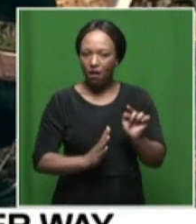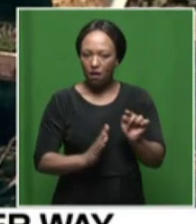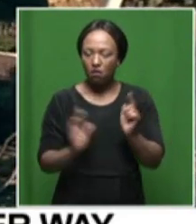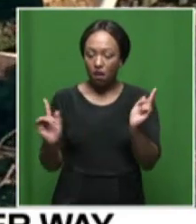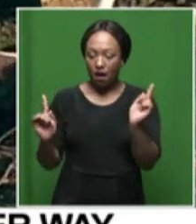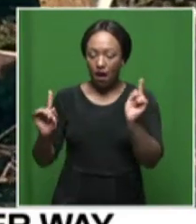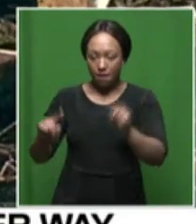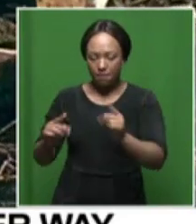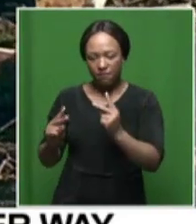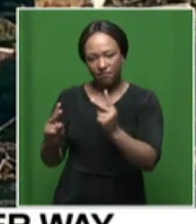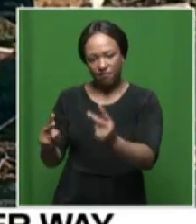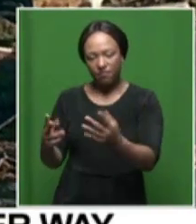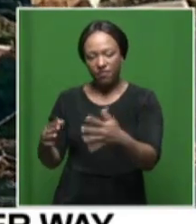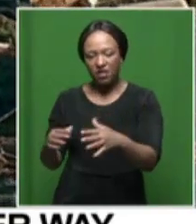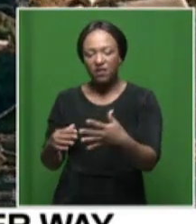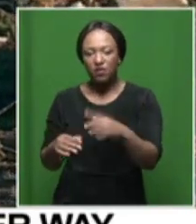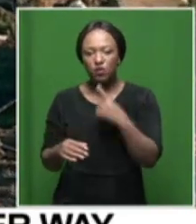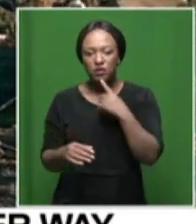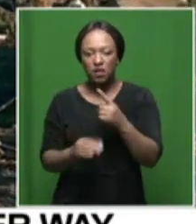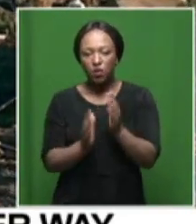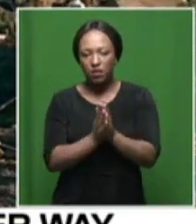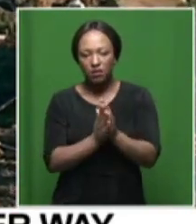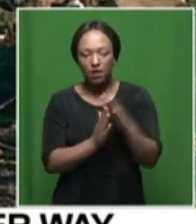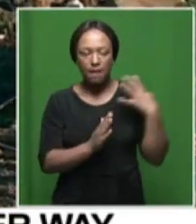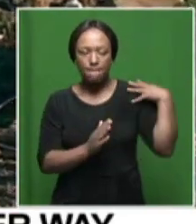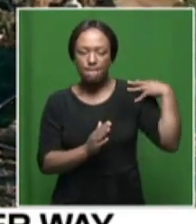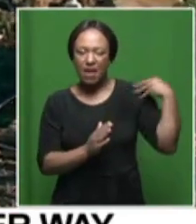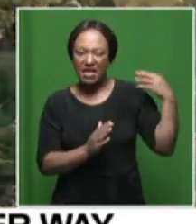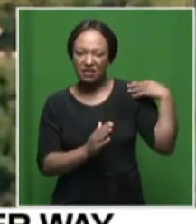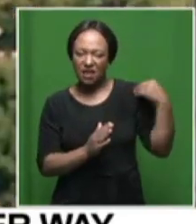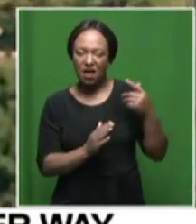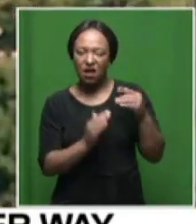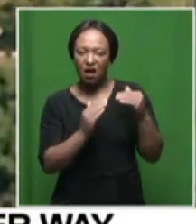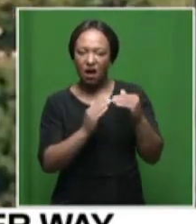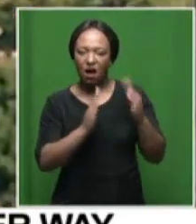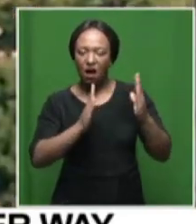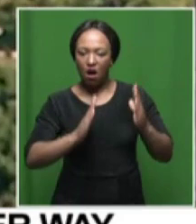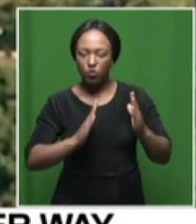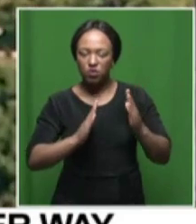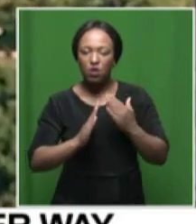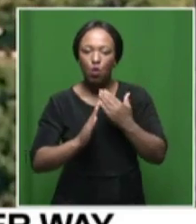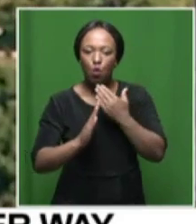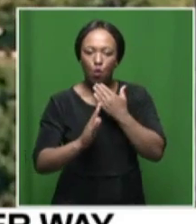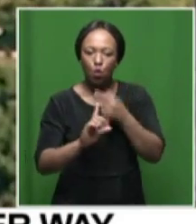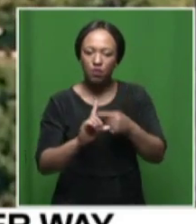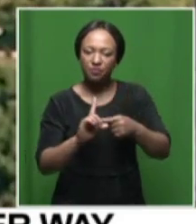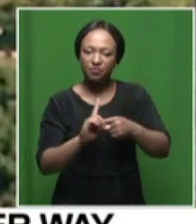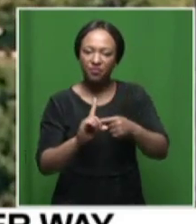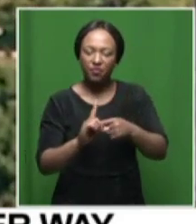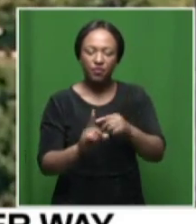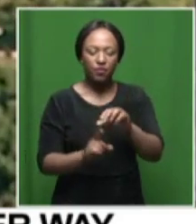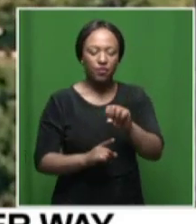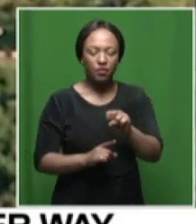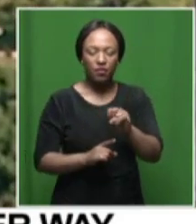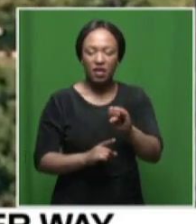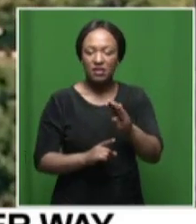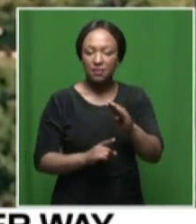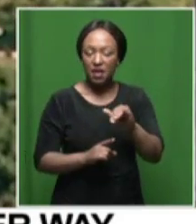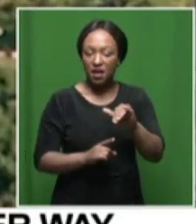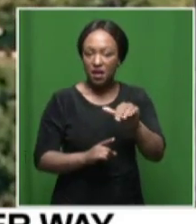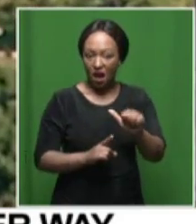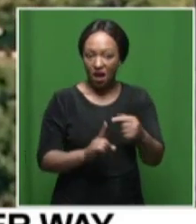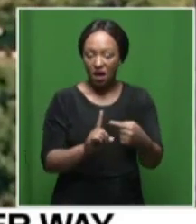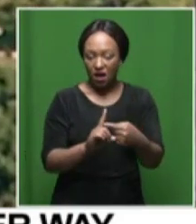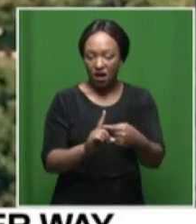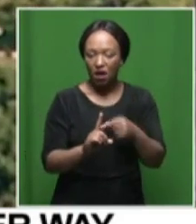that they will ask the minister of housing uh honorable sb to also come and see because what we believe